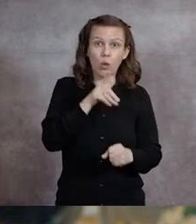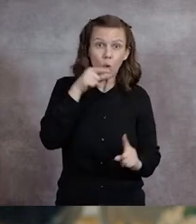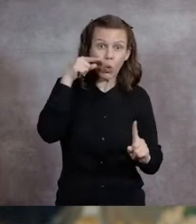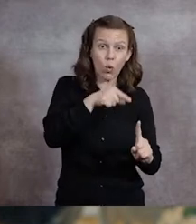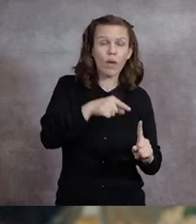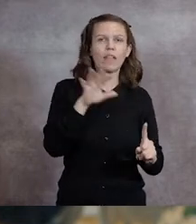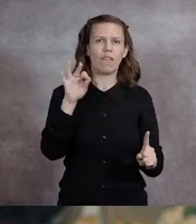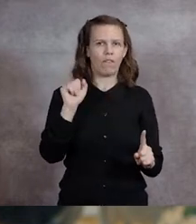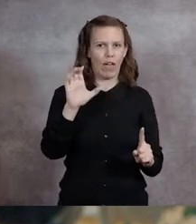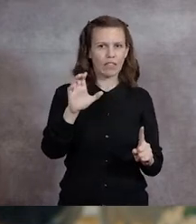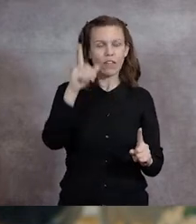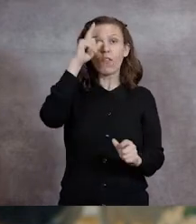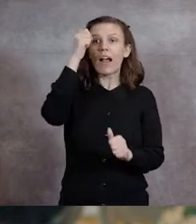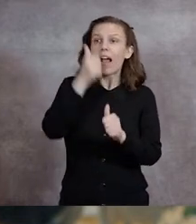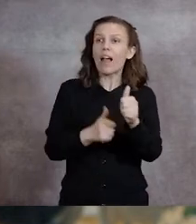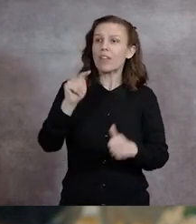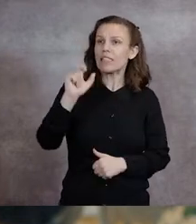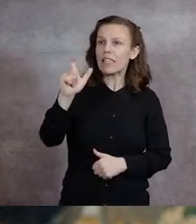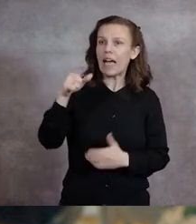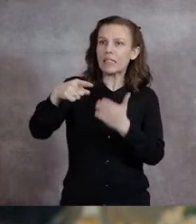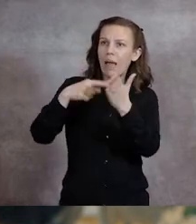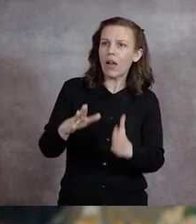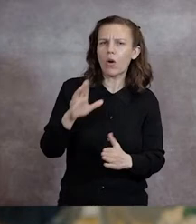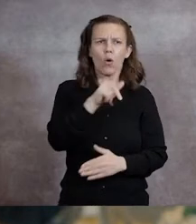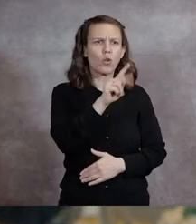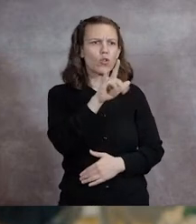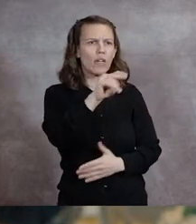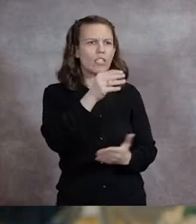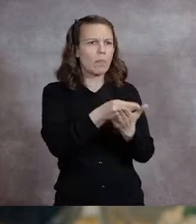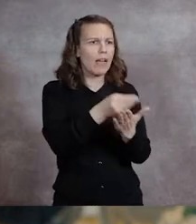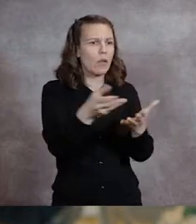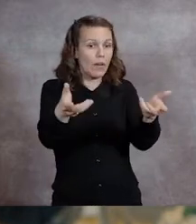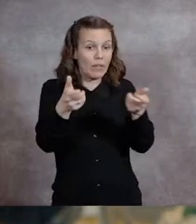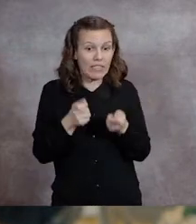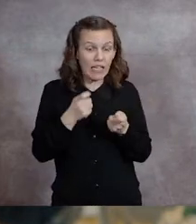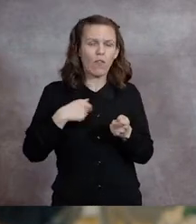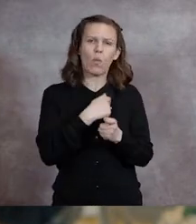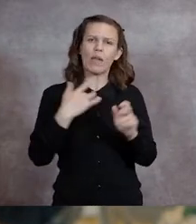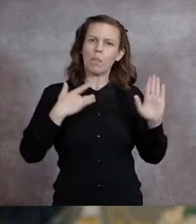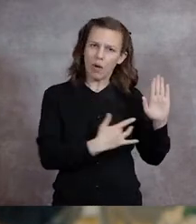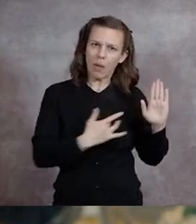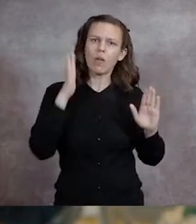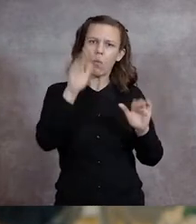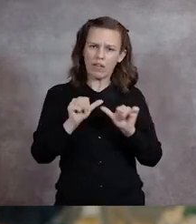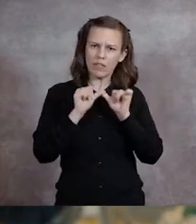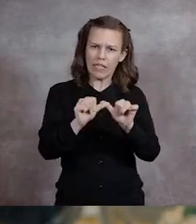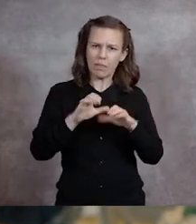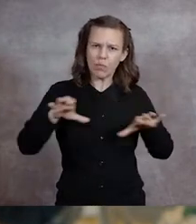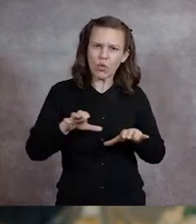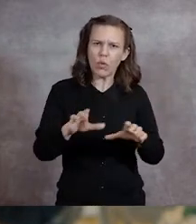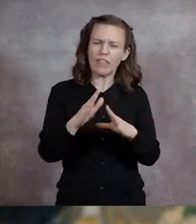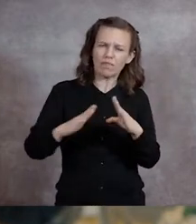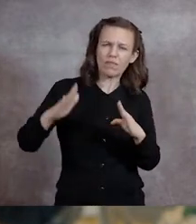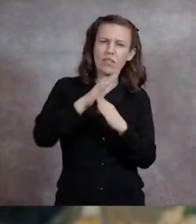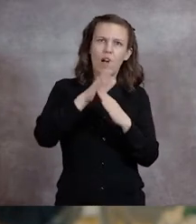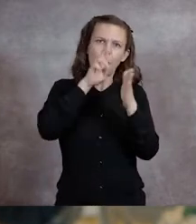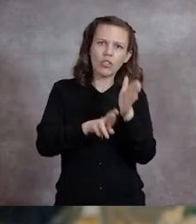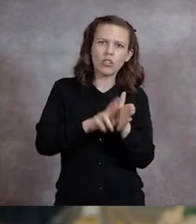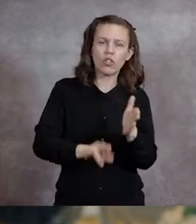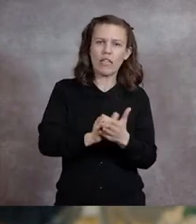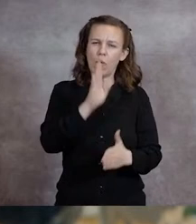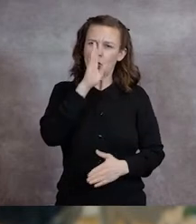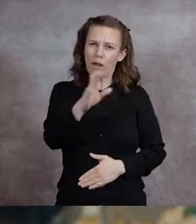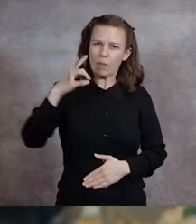every taxpayer or tuition dollar we receive, we promise to produce cutting-edge research that directly benefits our